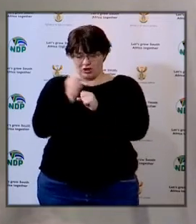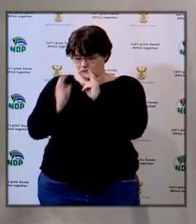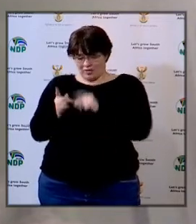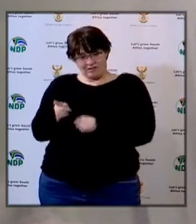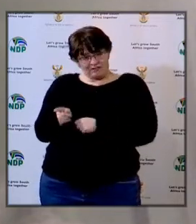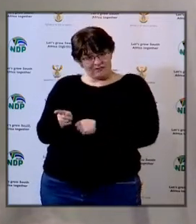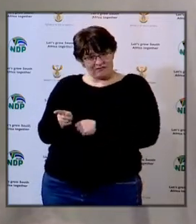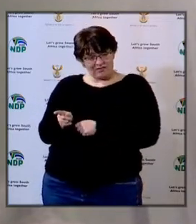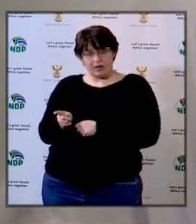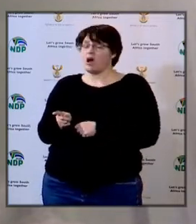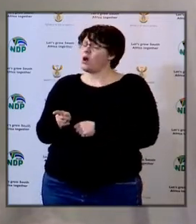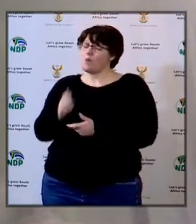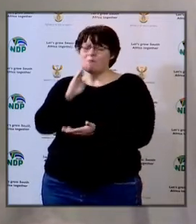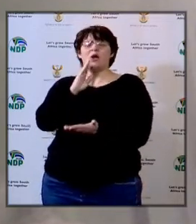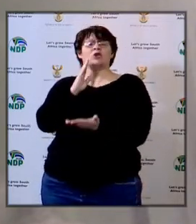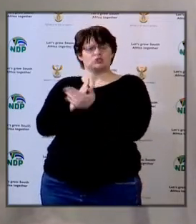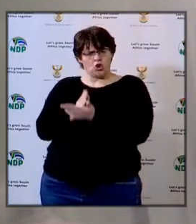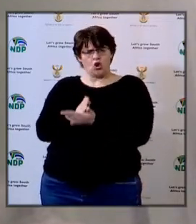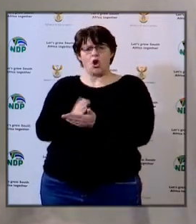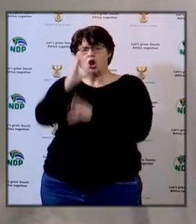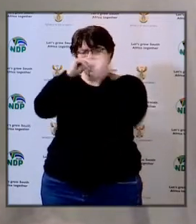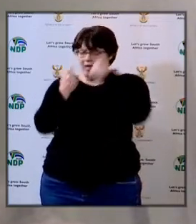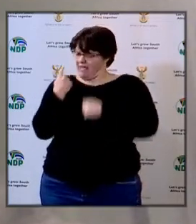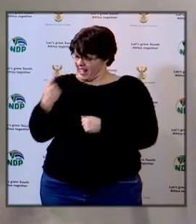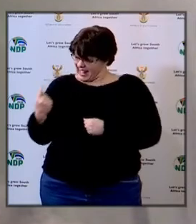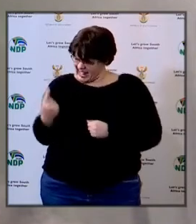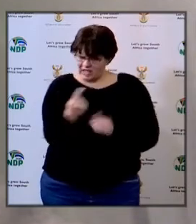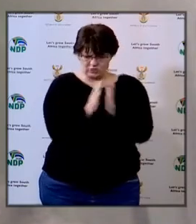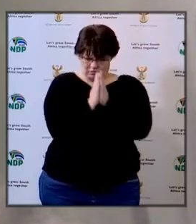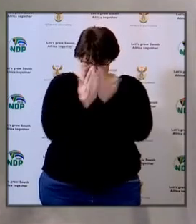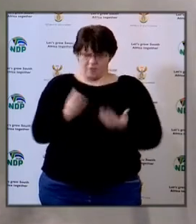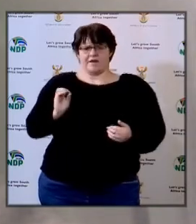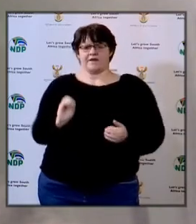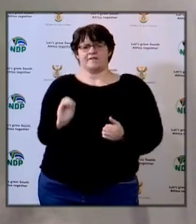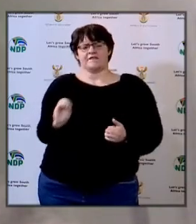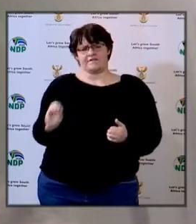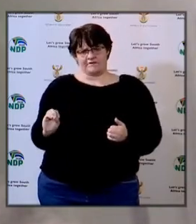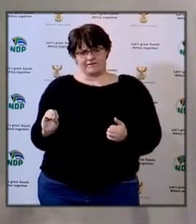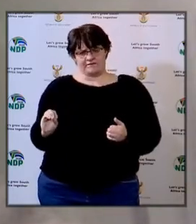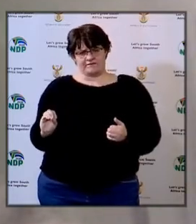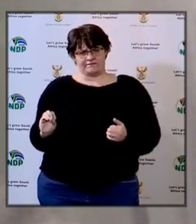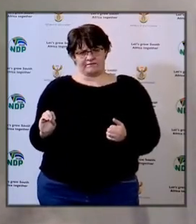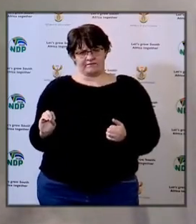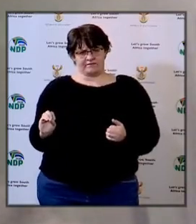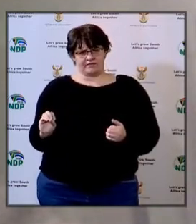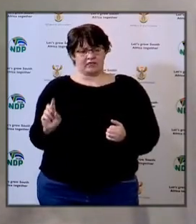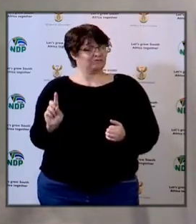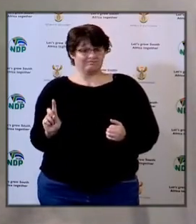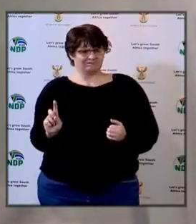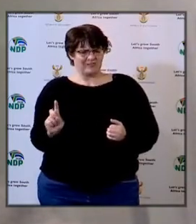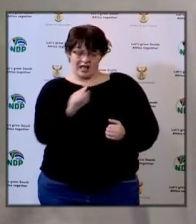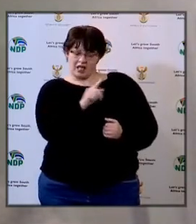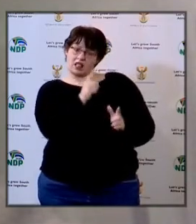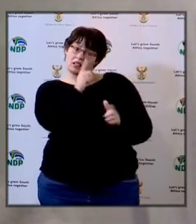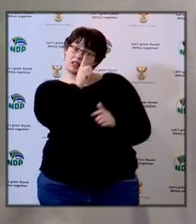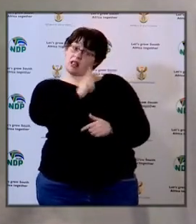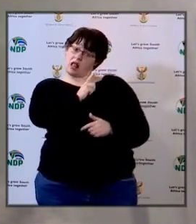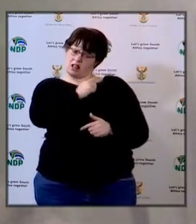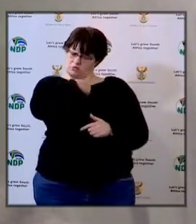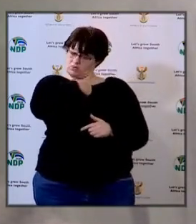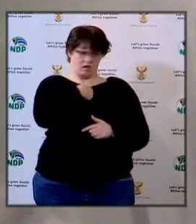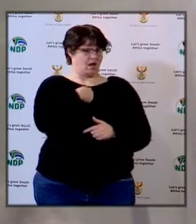we make sure that each and every learner does have their textbook so I don't think this statement is correct that says